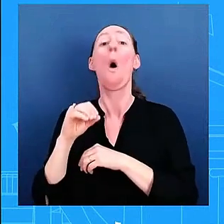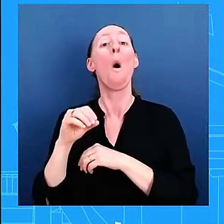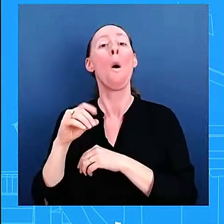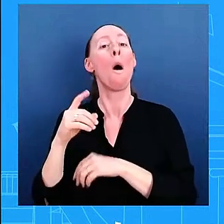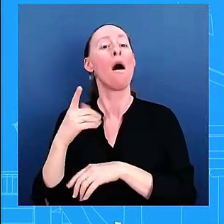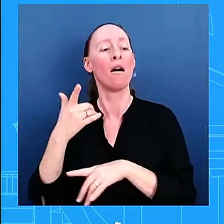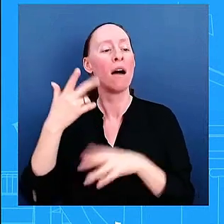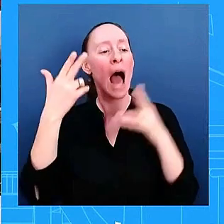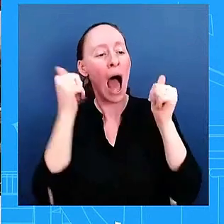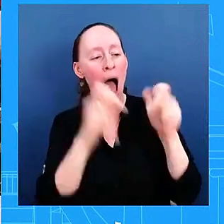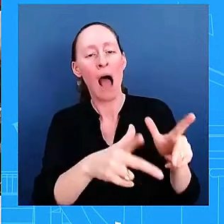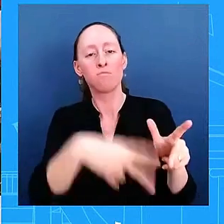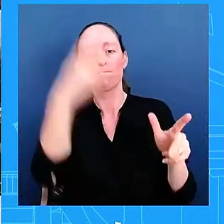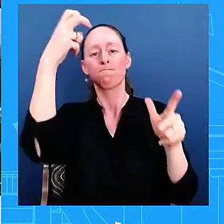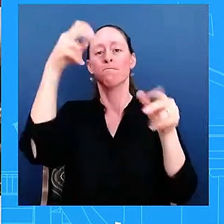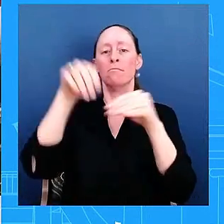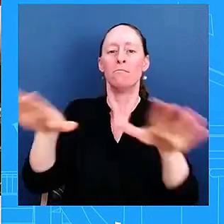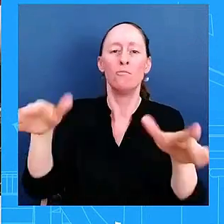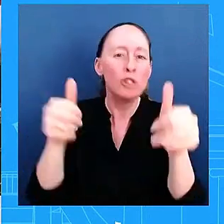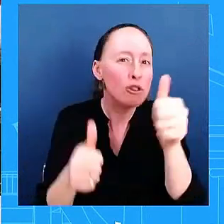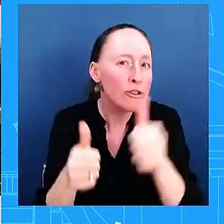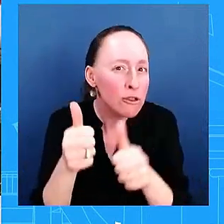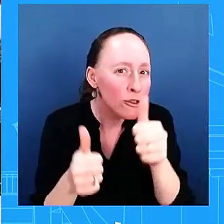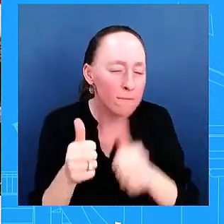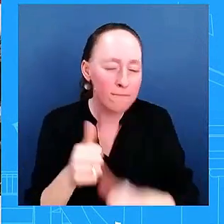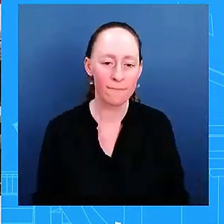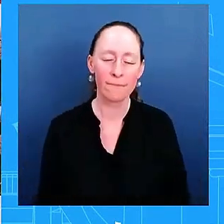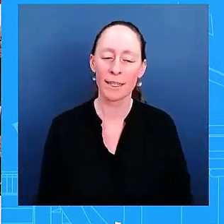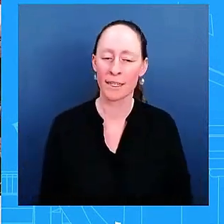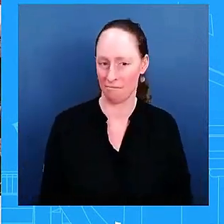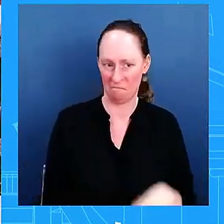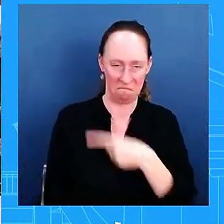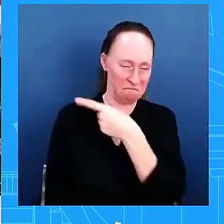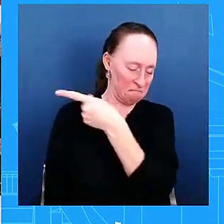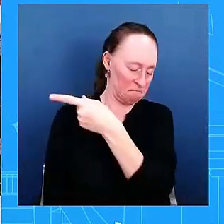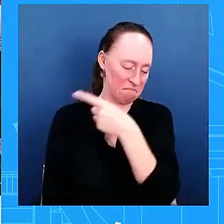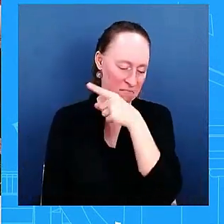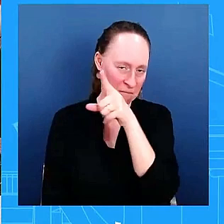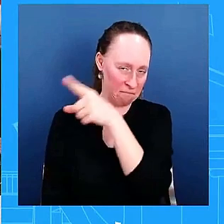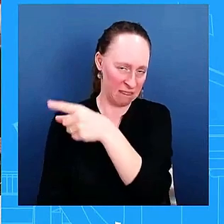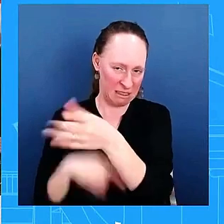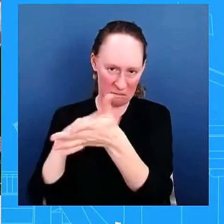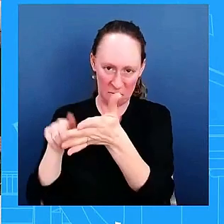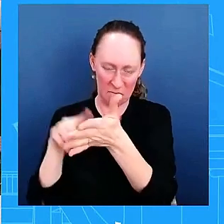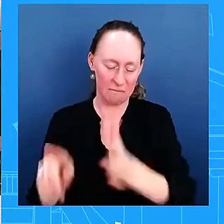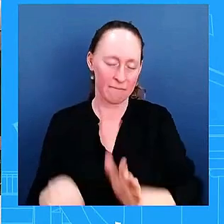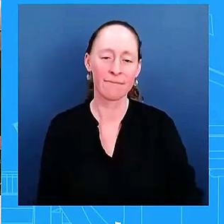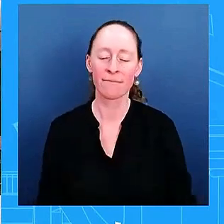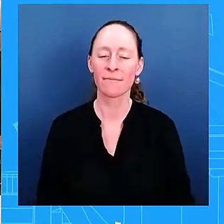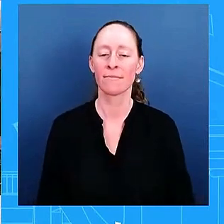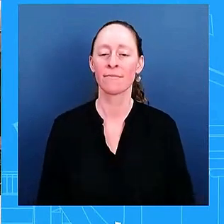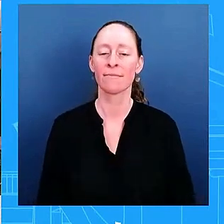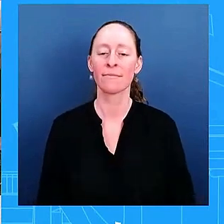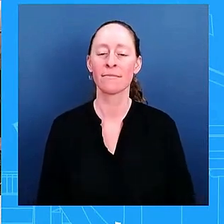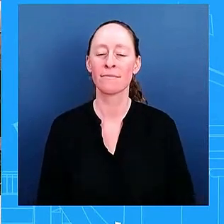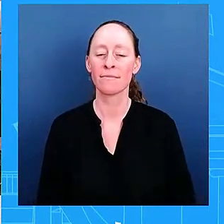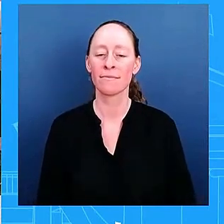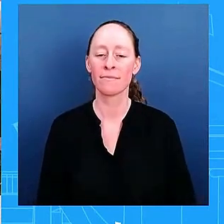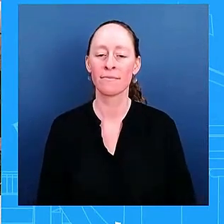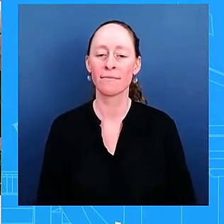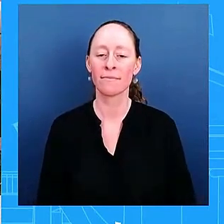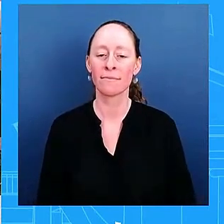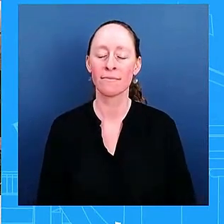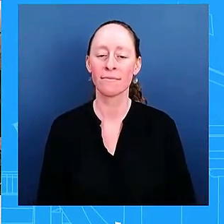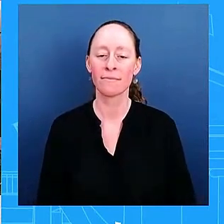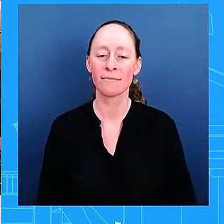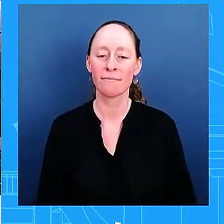okay sarah thanks crane um while the president was in germany did the issue of authorizing ukraine's use of long-range missiles deeper inside